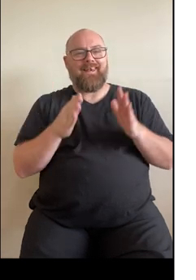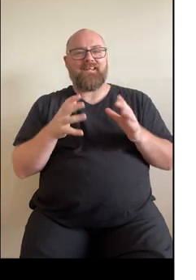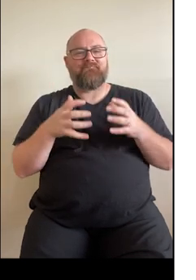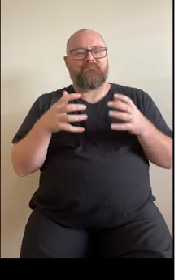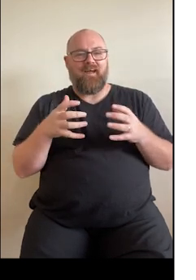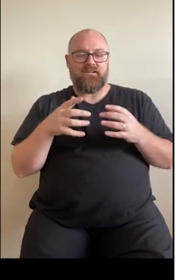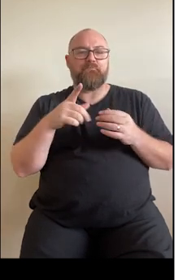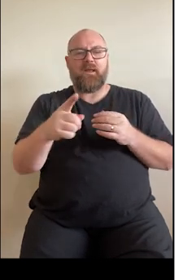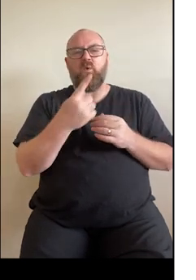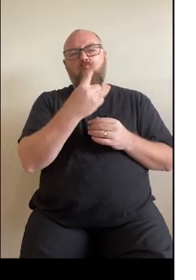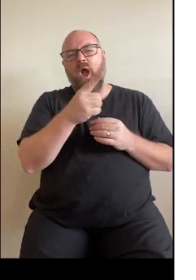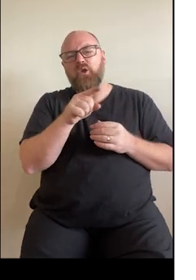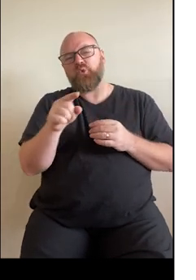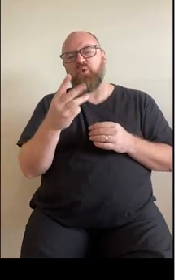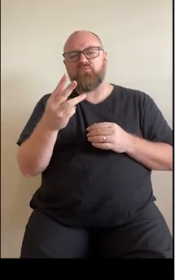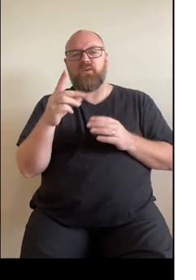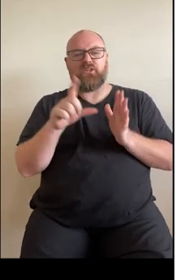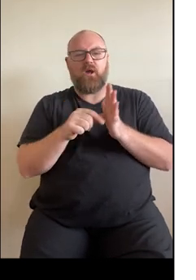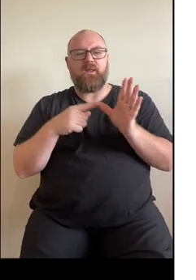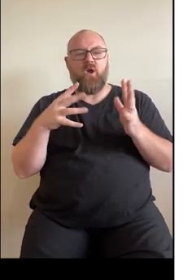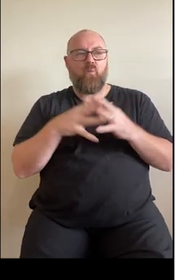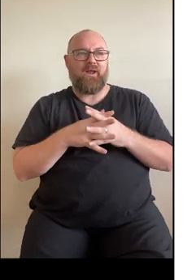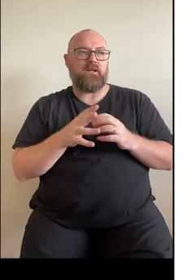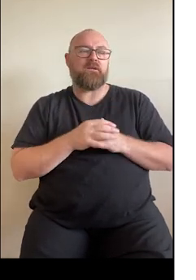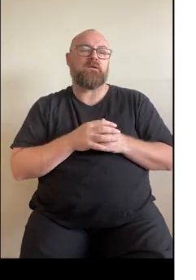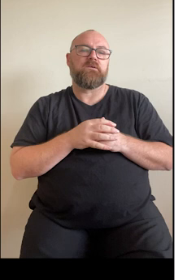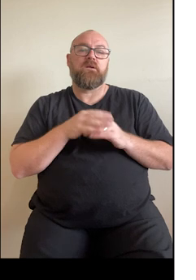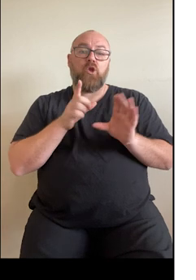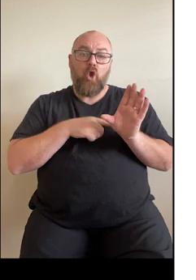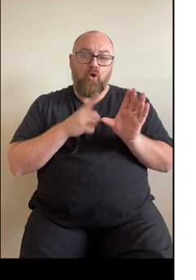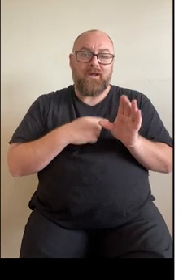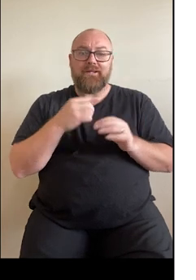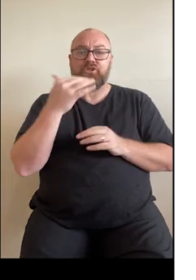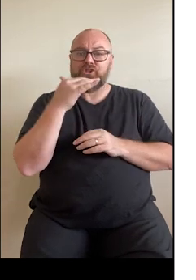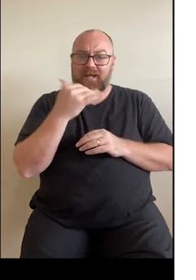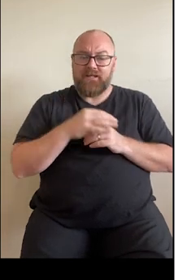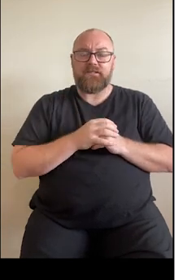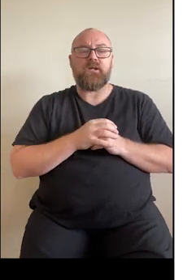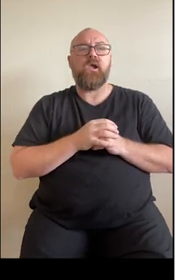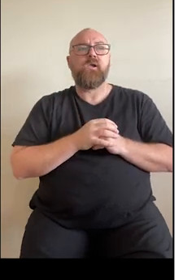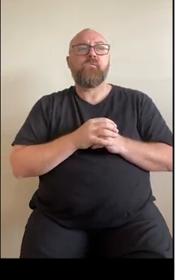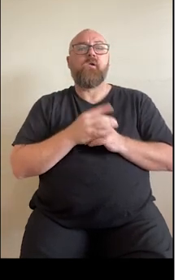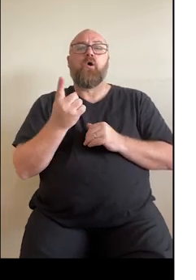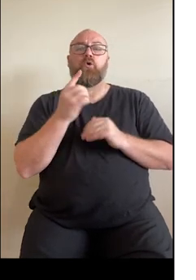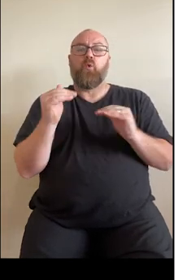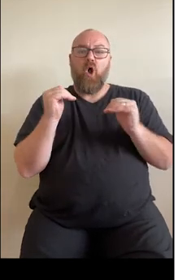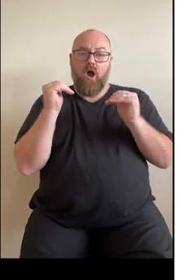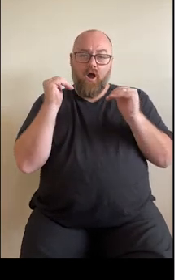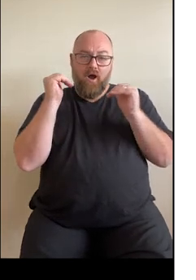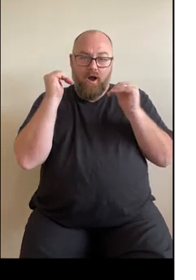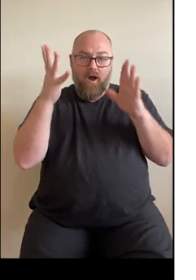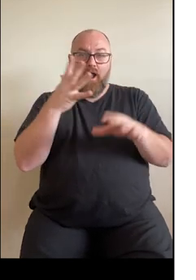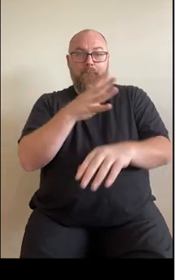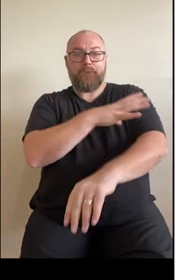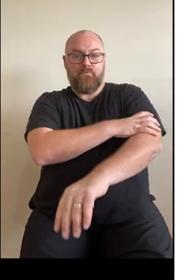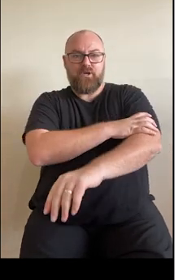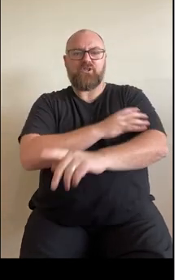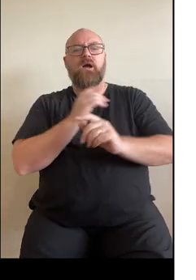week. Unflavoured milk, yogurt, cheese and people with high blood pressure should choose reduced fat varieties.